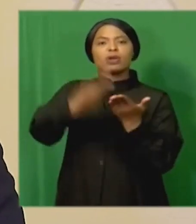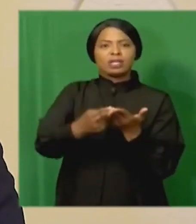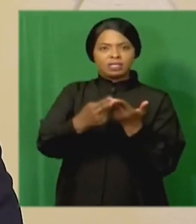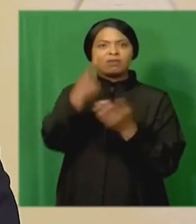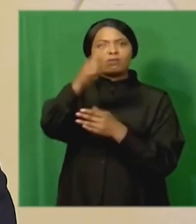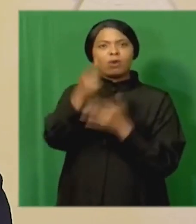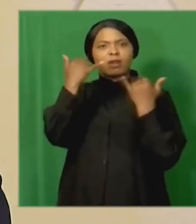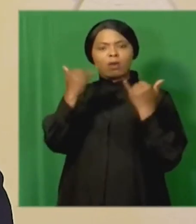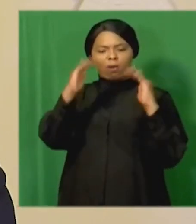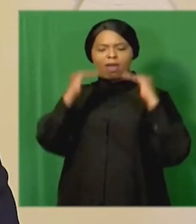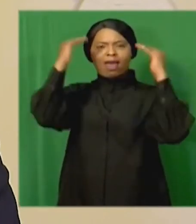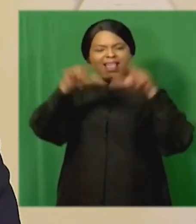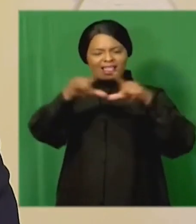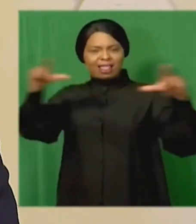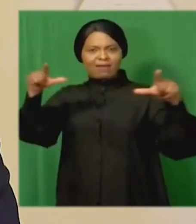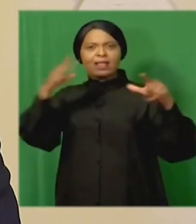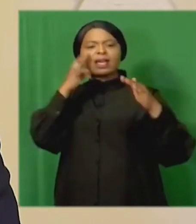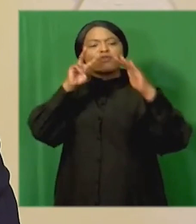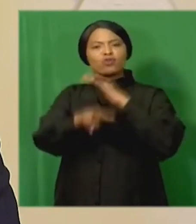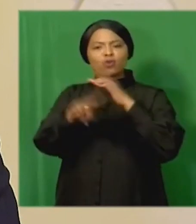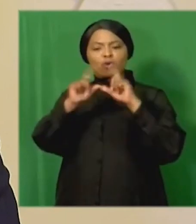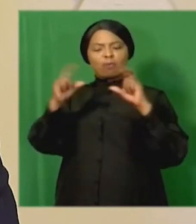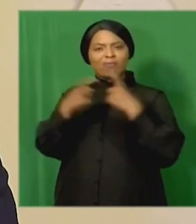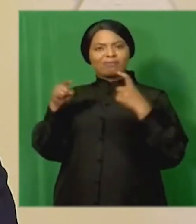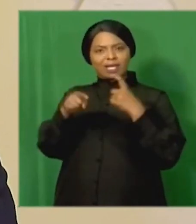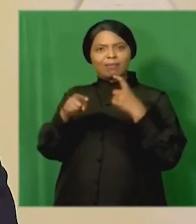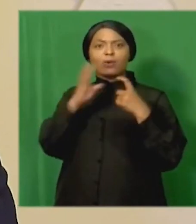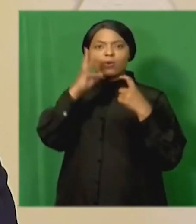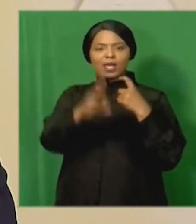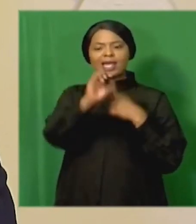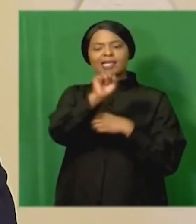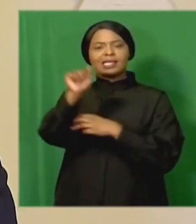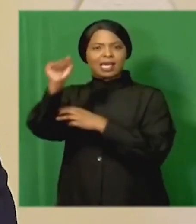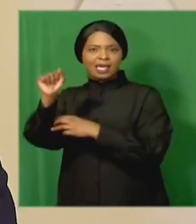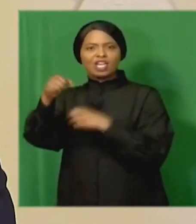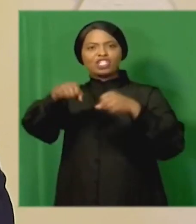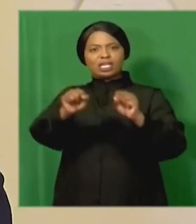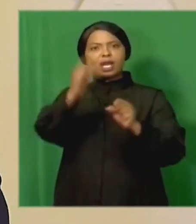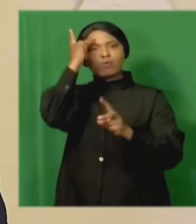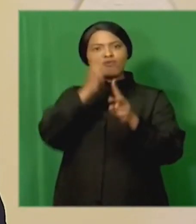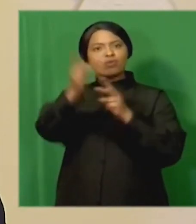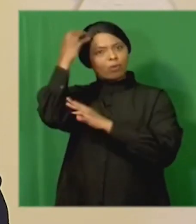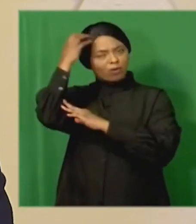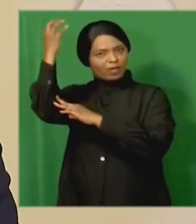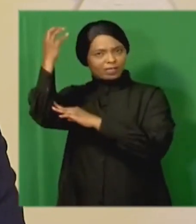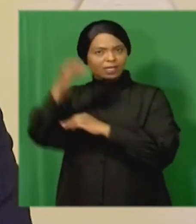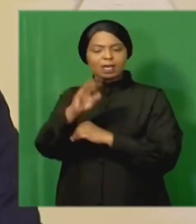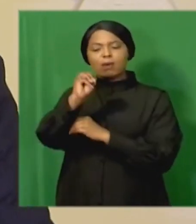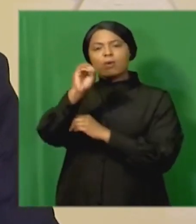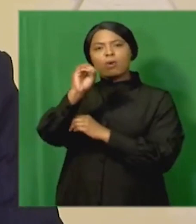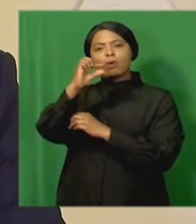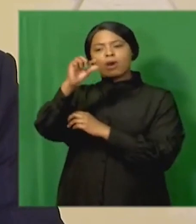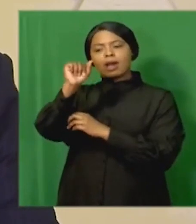of the high level review panel on the SSA chaired by Professor Sidney Mufamadi